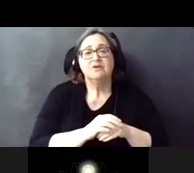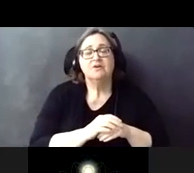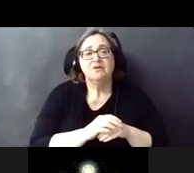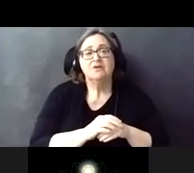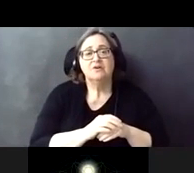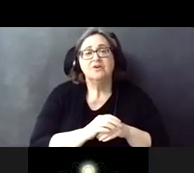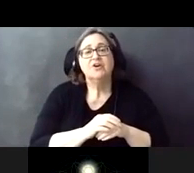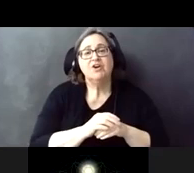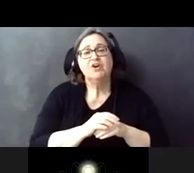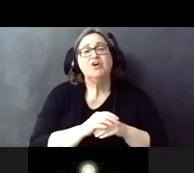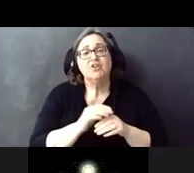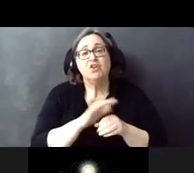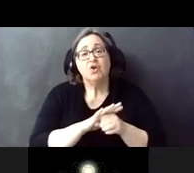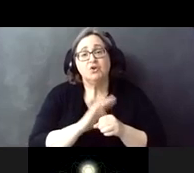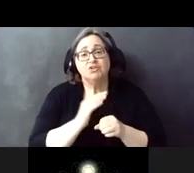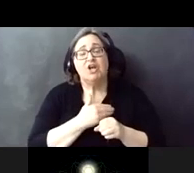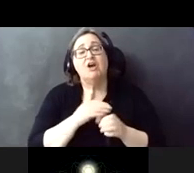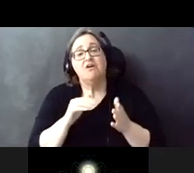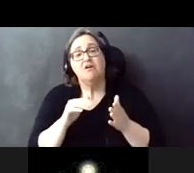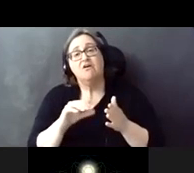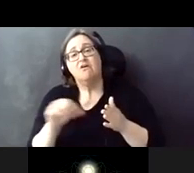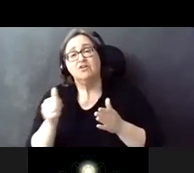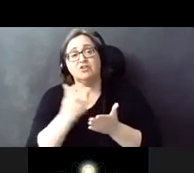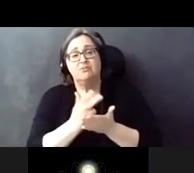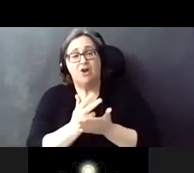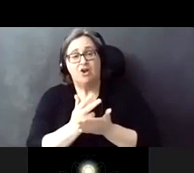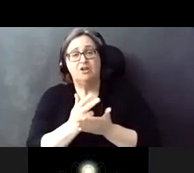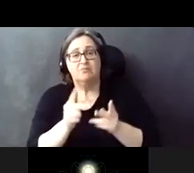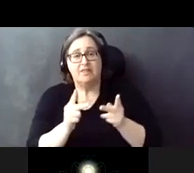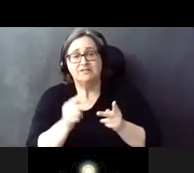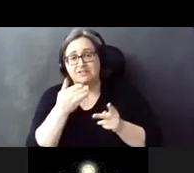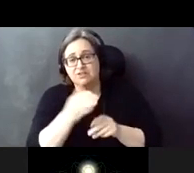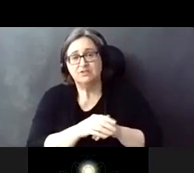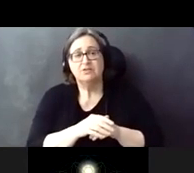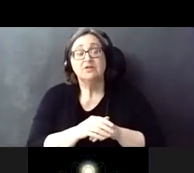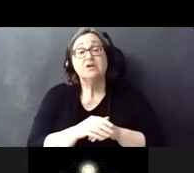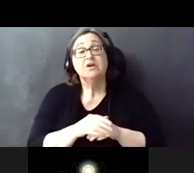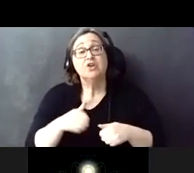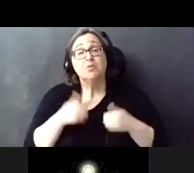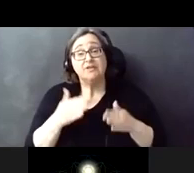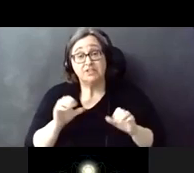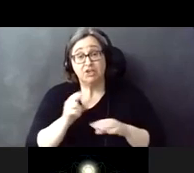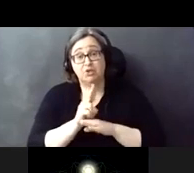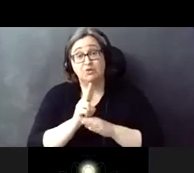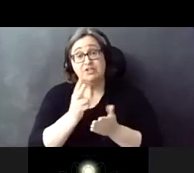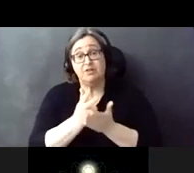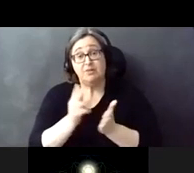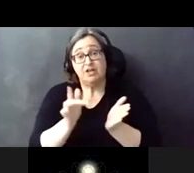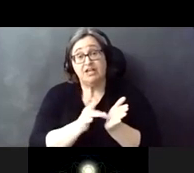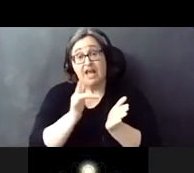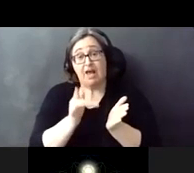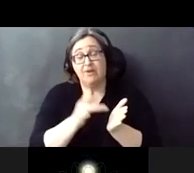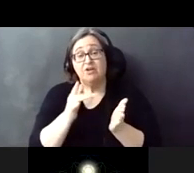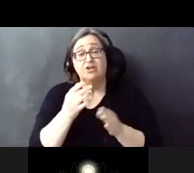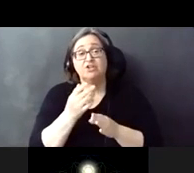of our alternate parking lots are pictured here affected residents can use our parking app to secure one of